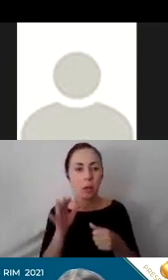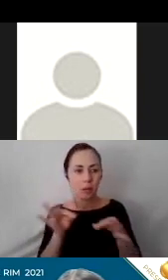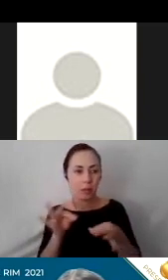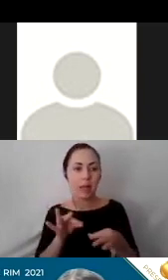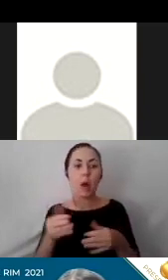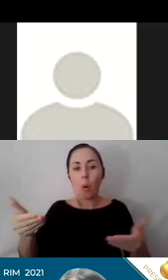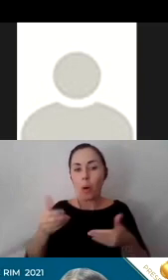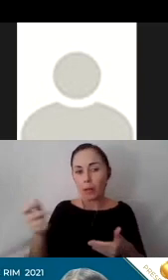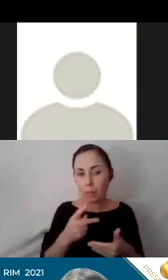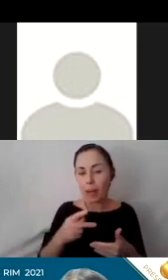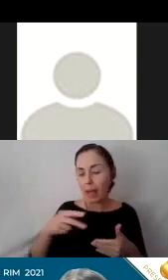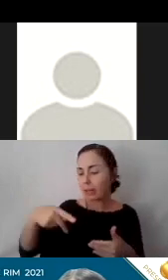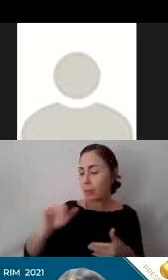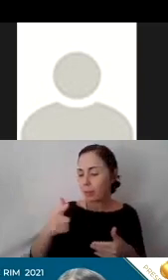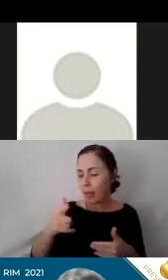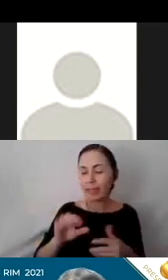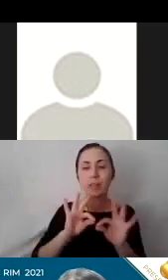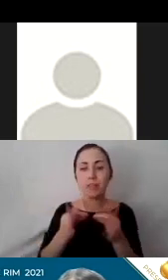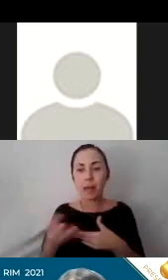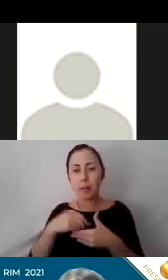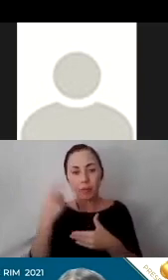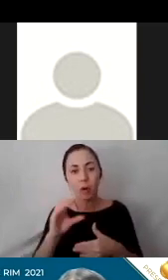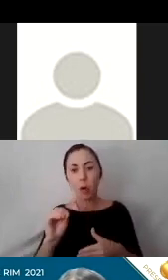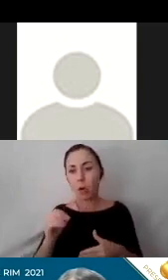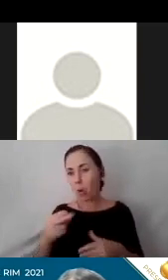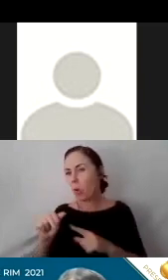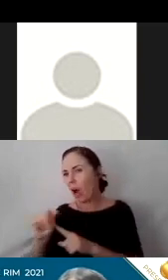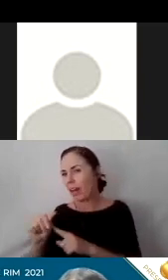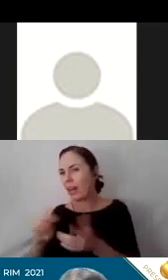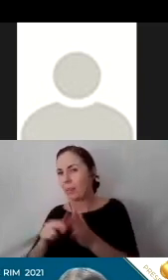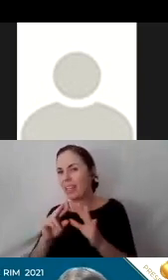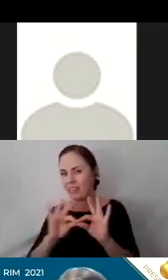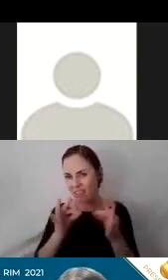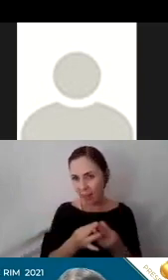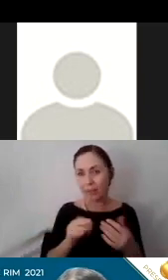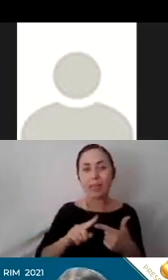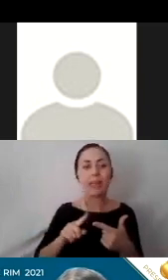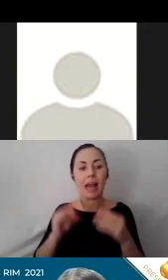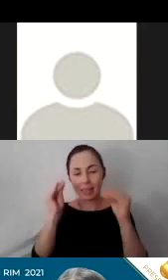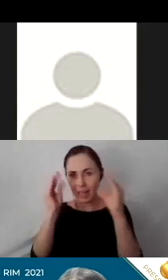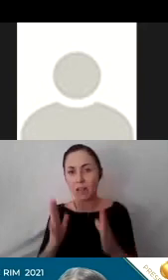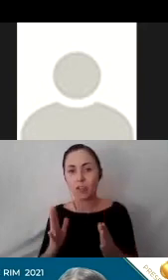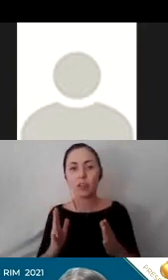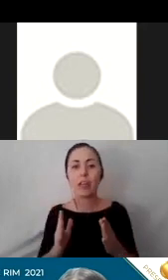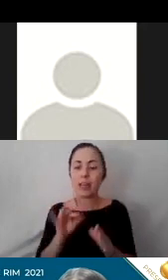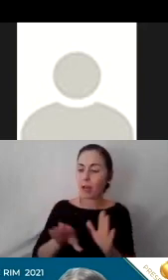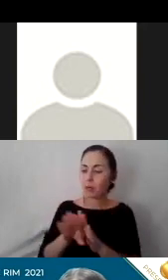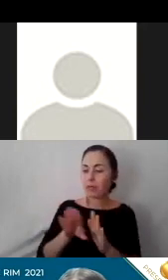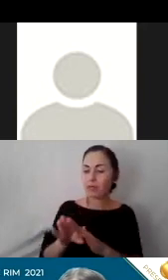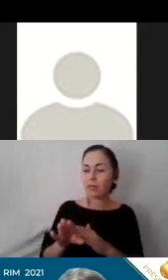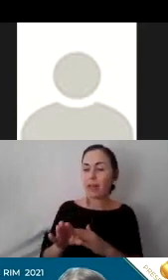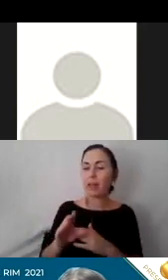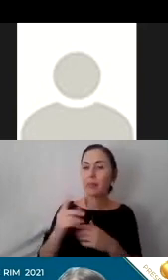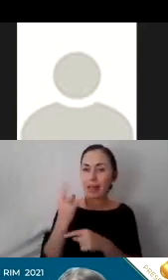Engagement for Ohana, the Hawaiian term for family, and for educators, which were developed in 2020.